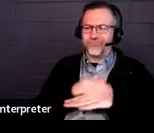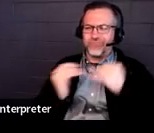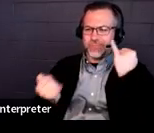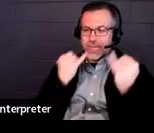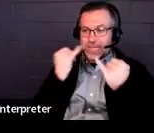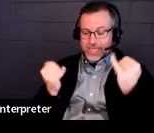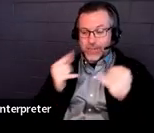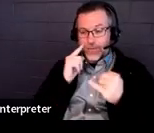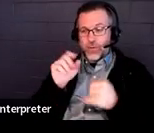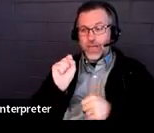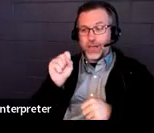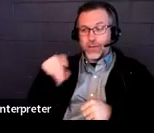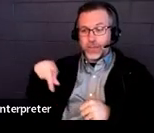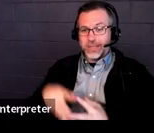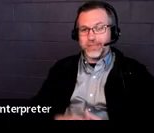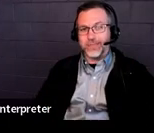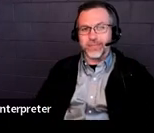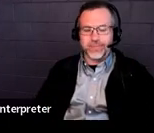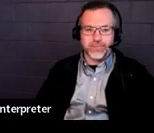of performance.